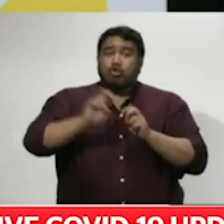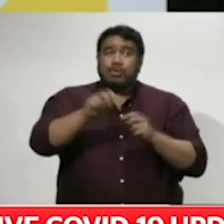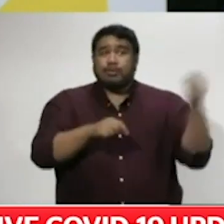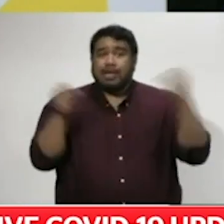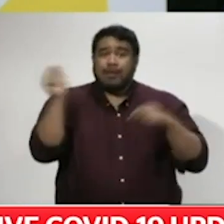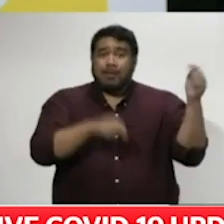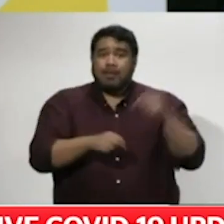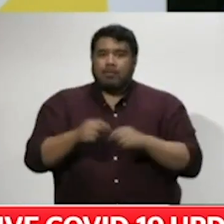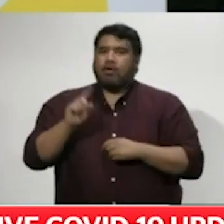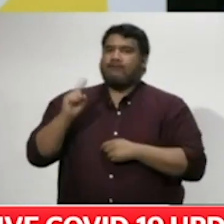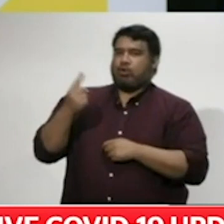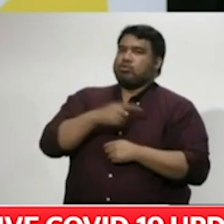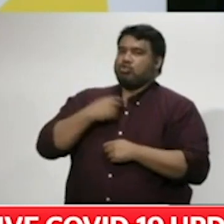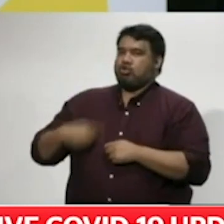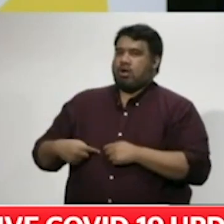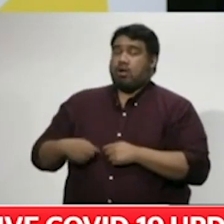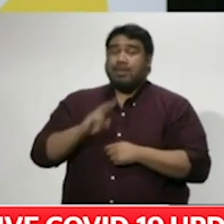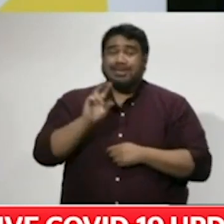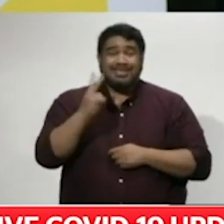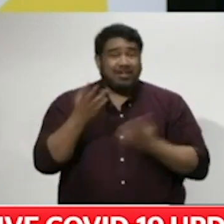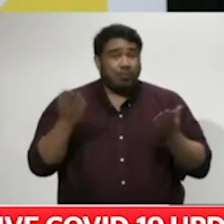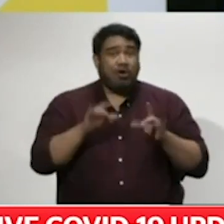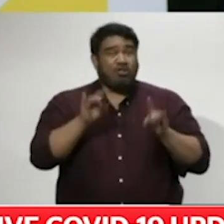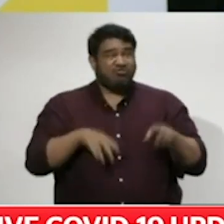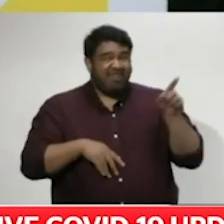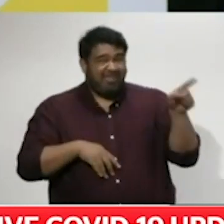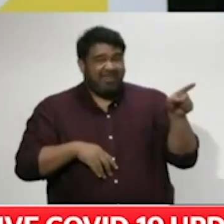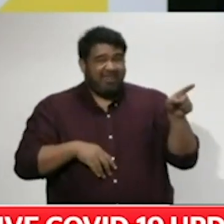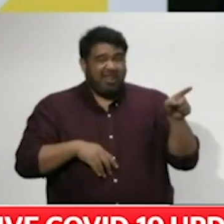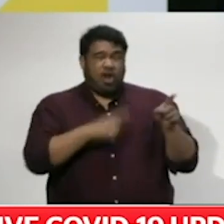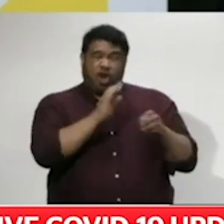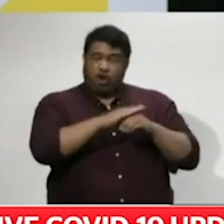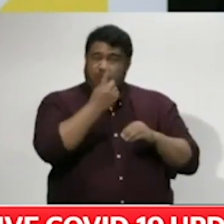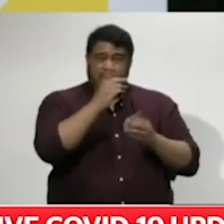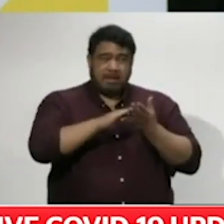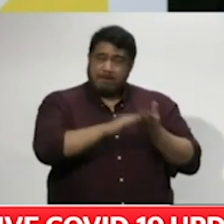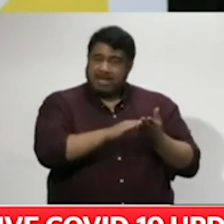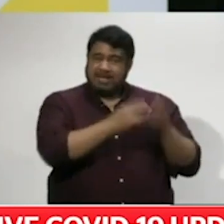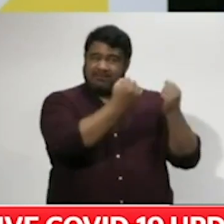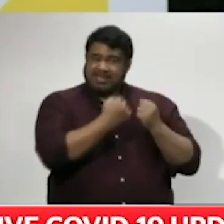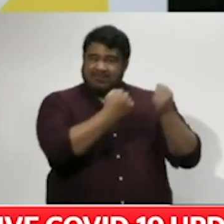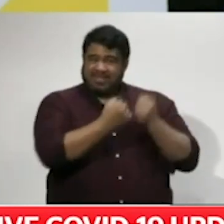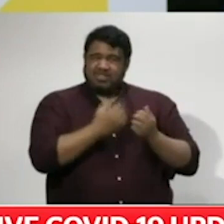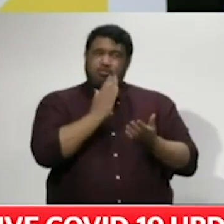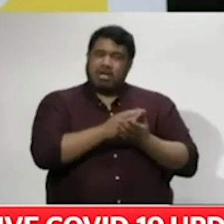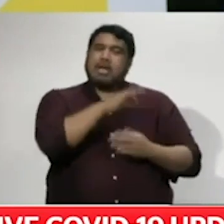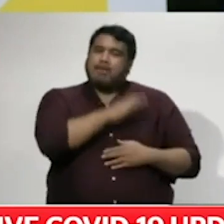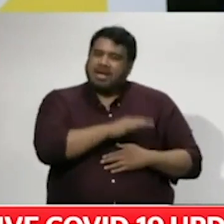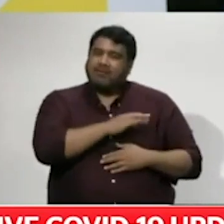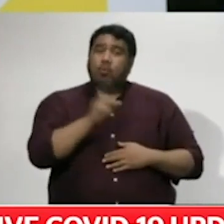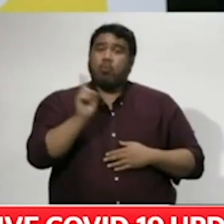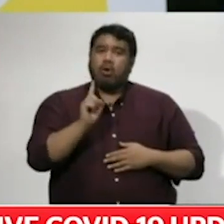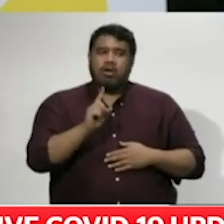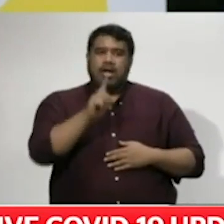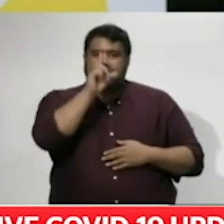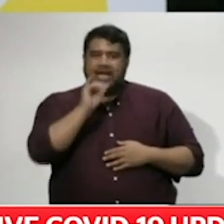last year and 1.6 million Aussies visited us. So we both stand to benefit from getting travel up and running